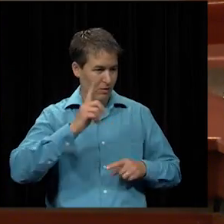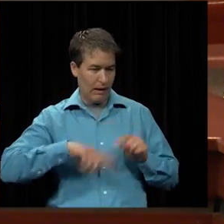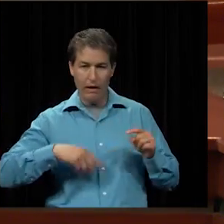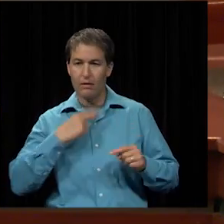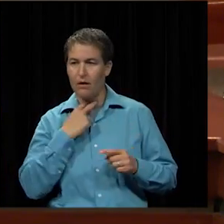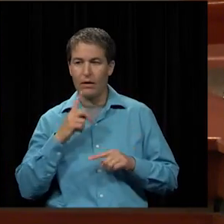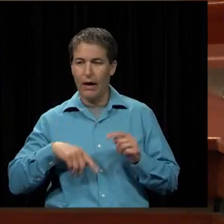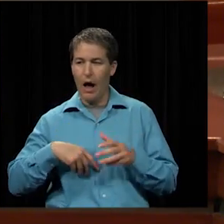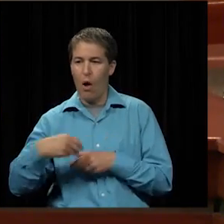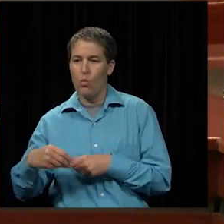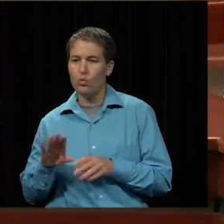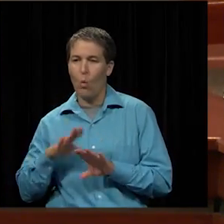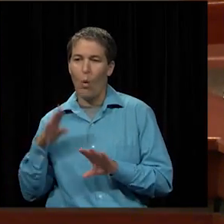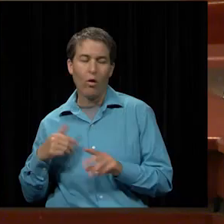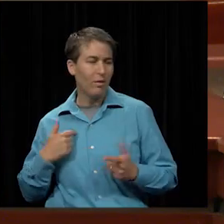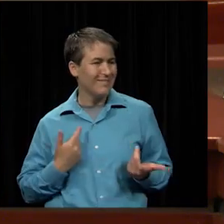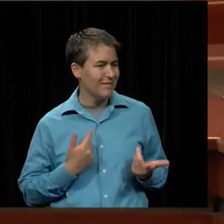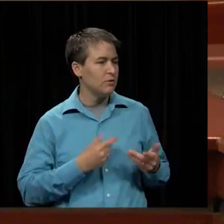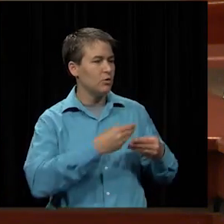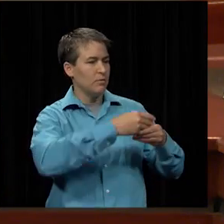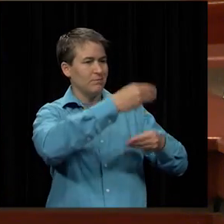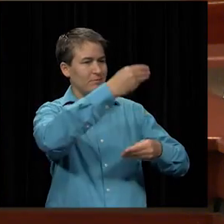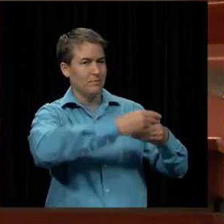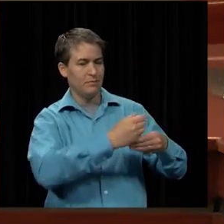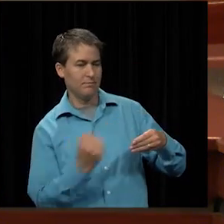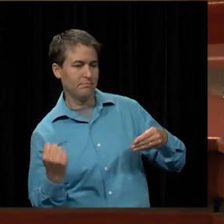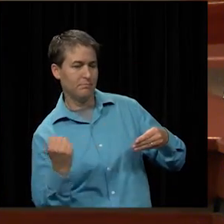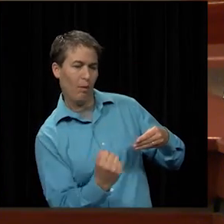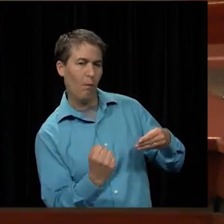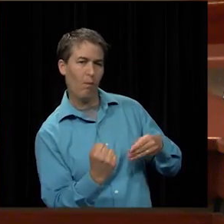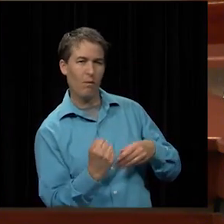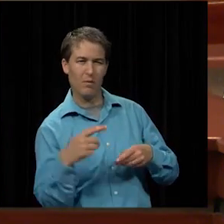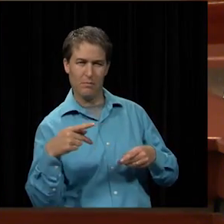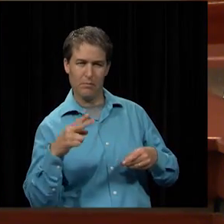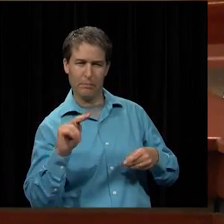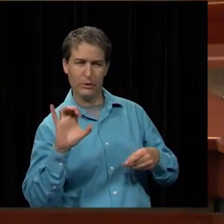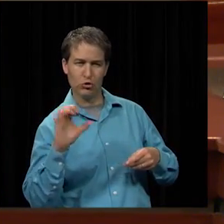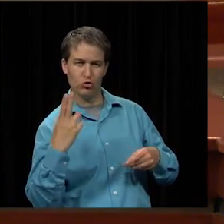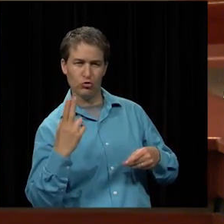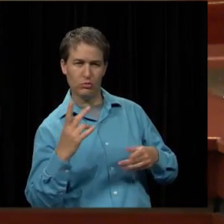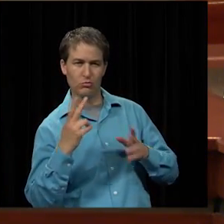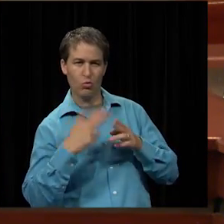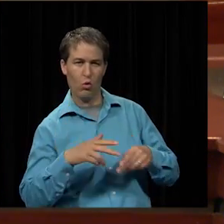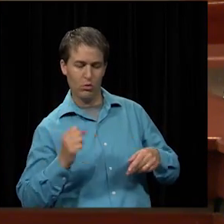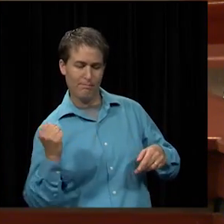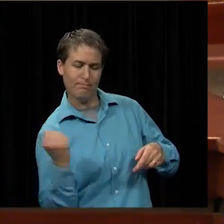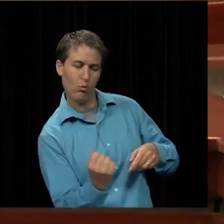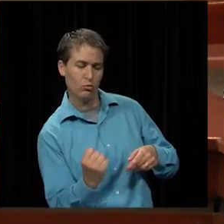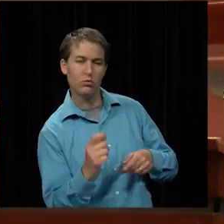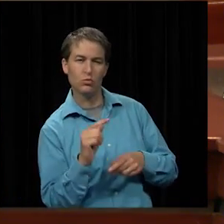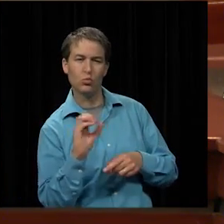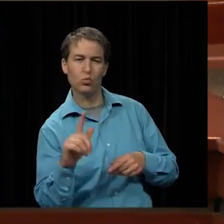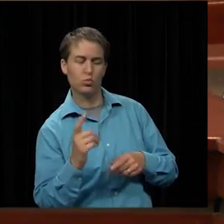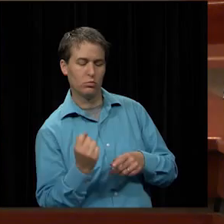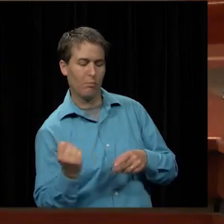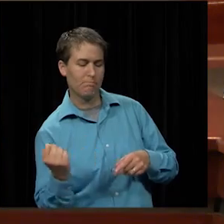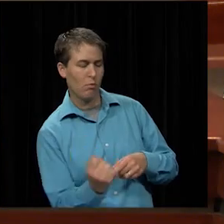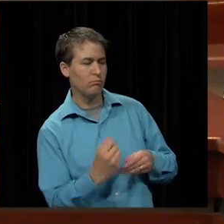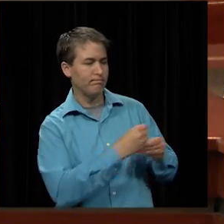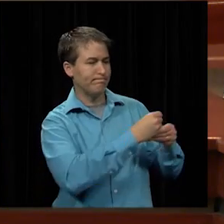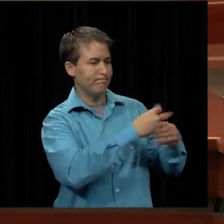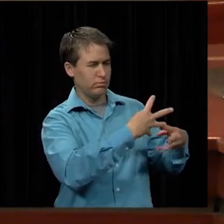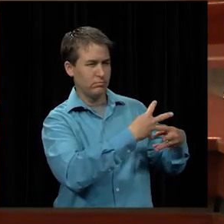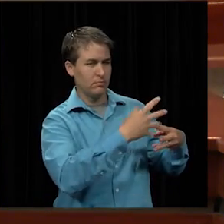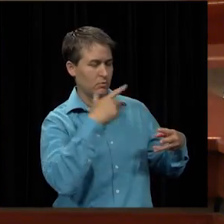that way and go to a safe place away from the school so it's just one more option for all of our classrooms this would be all of our classrooms in the